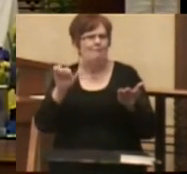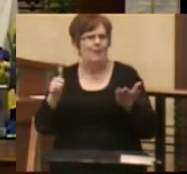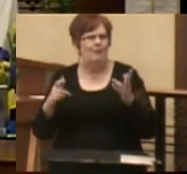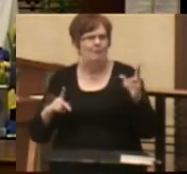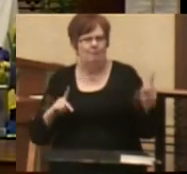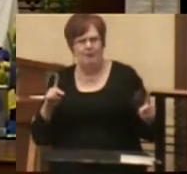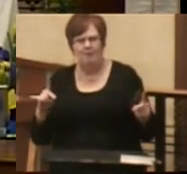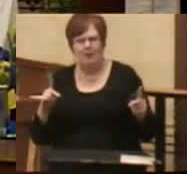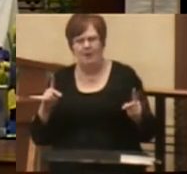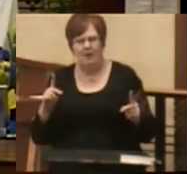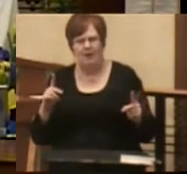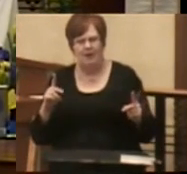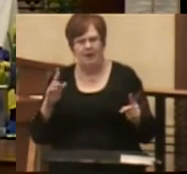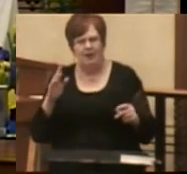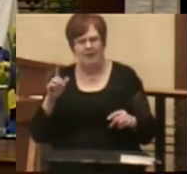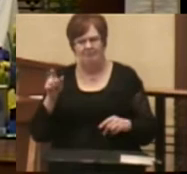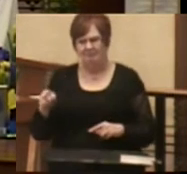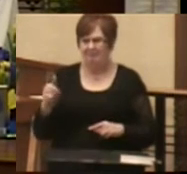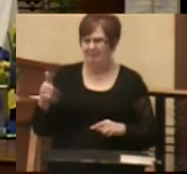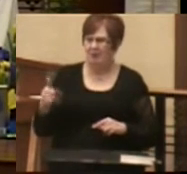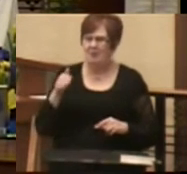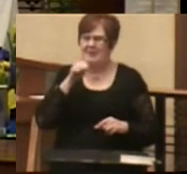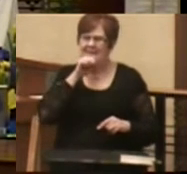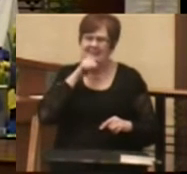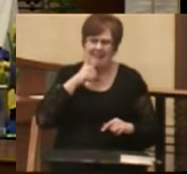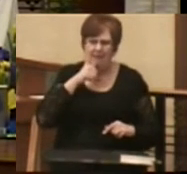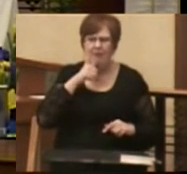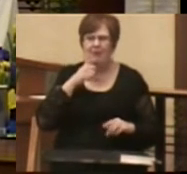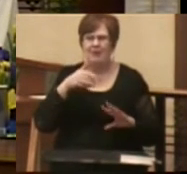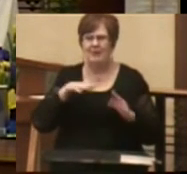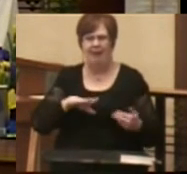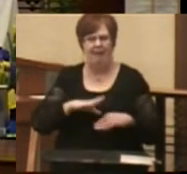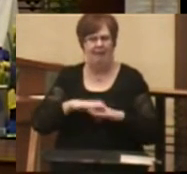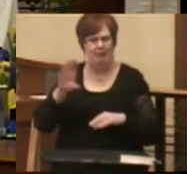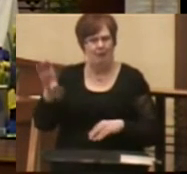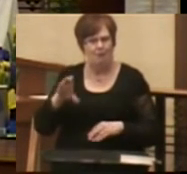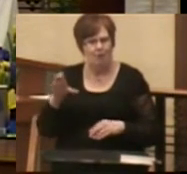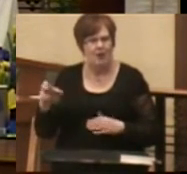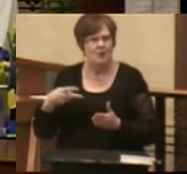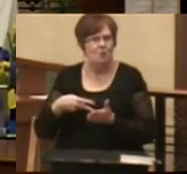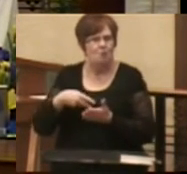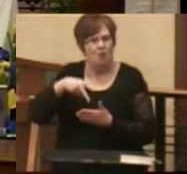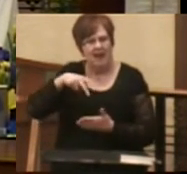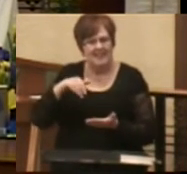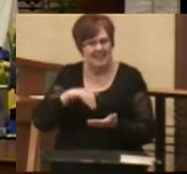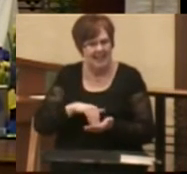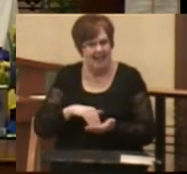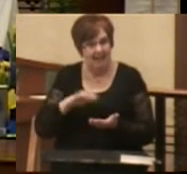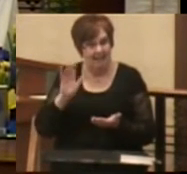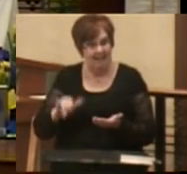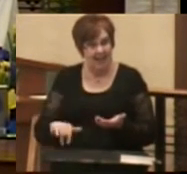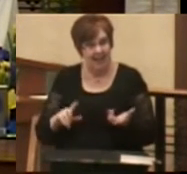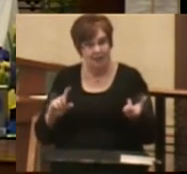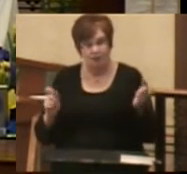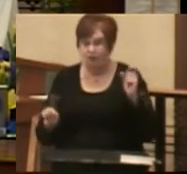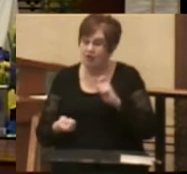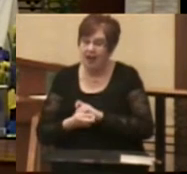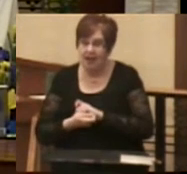would suffer unjustly, die on a cross and rise again, would that change